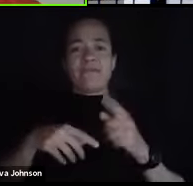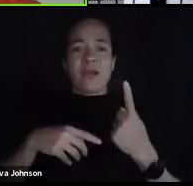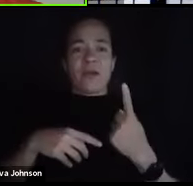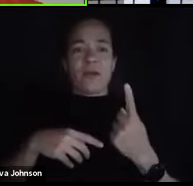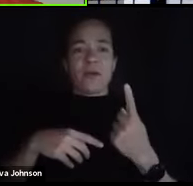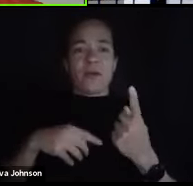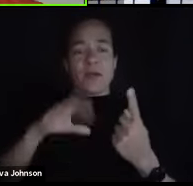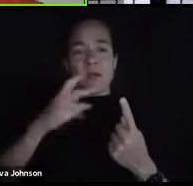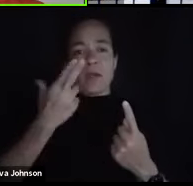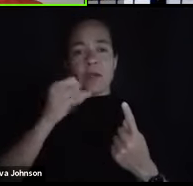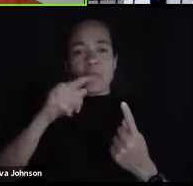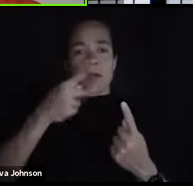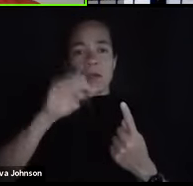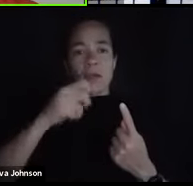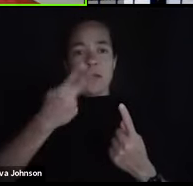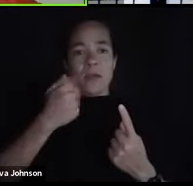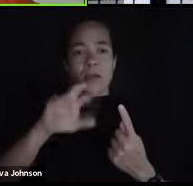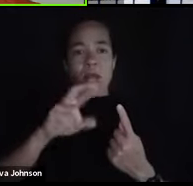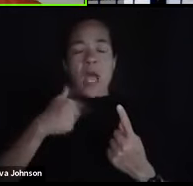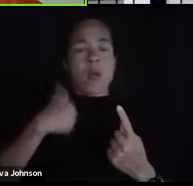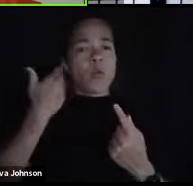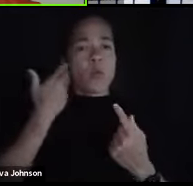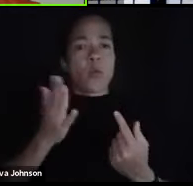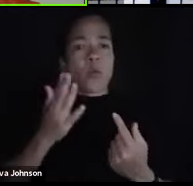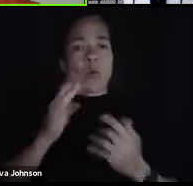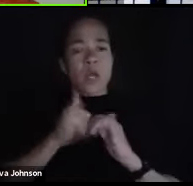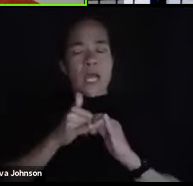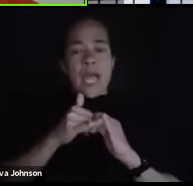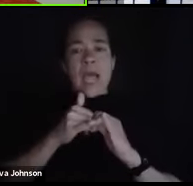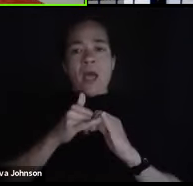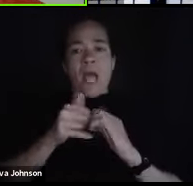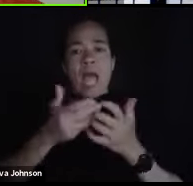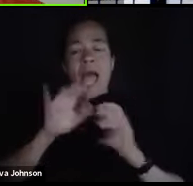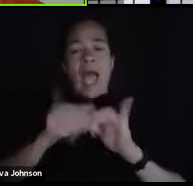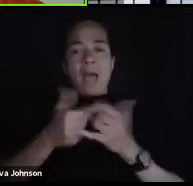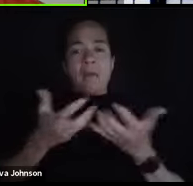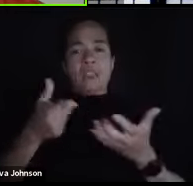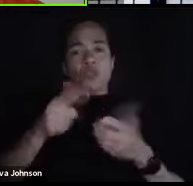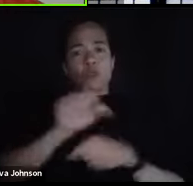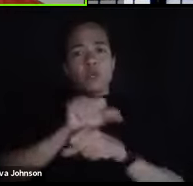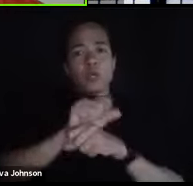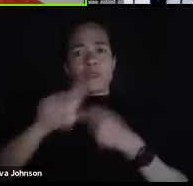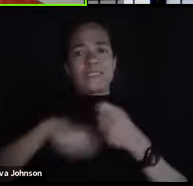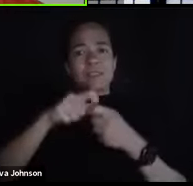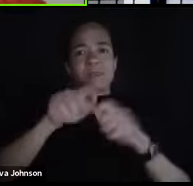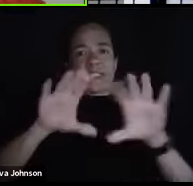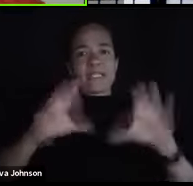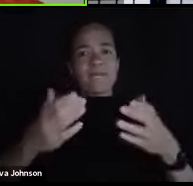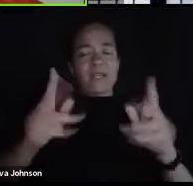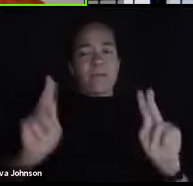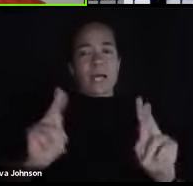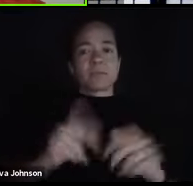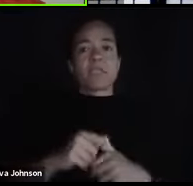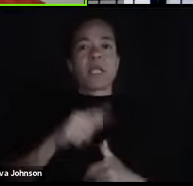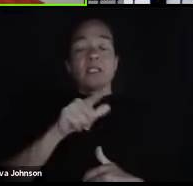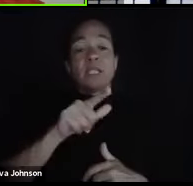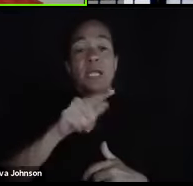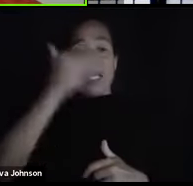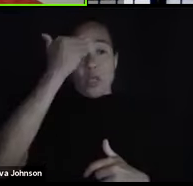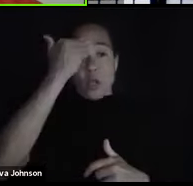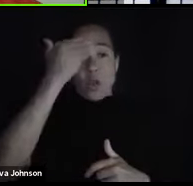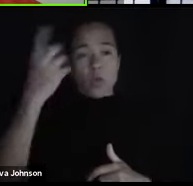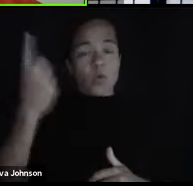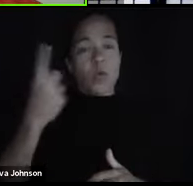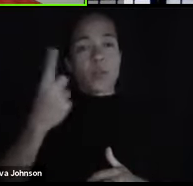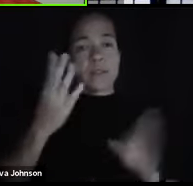Ross, I'm not sure exactly how much you might have worked for this particular population. But Christopher wants to know, he says he knows someone that plans